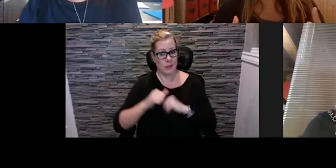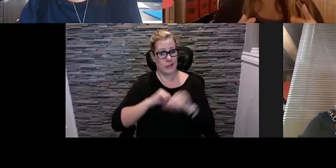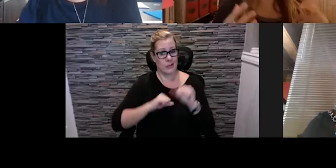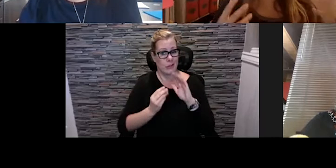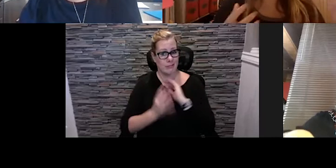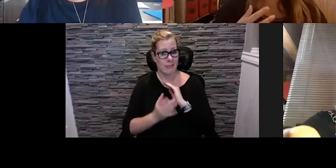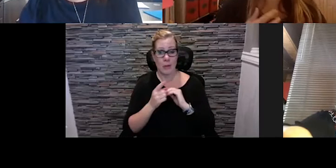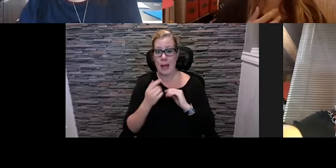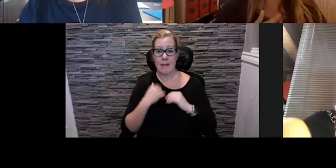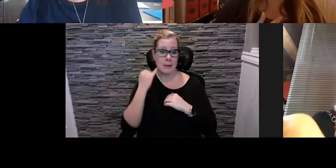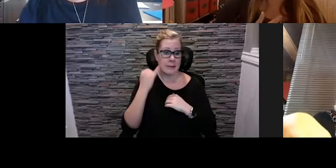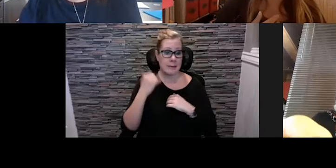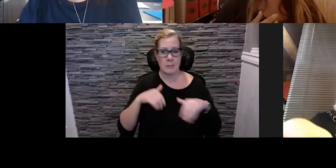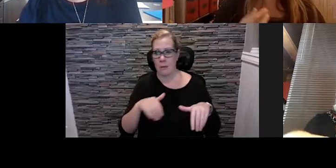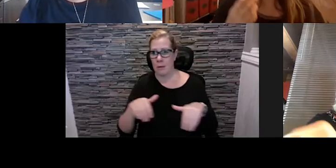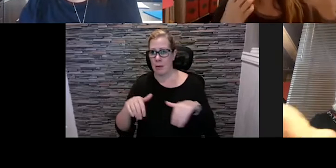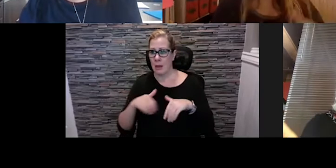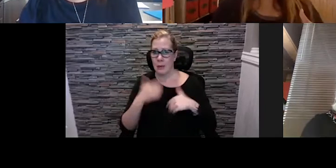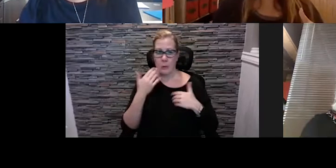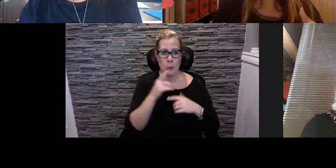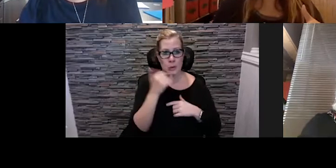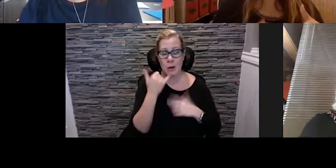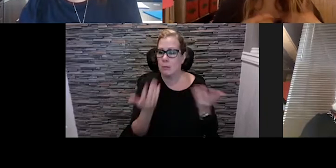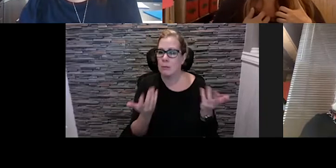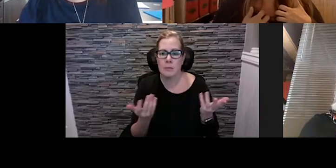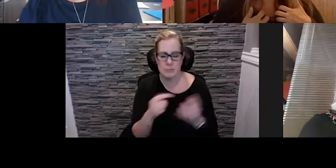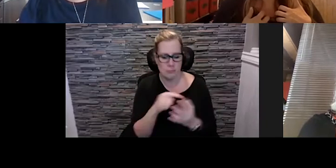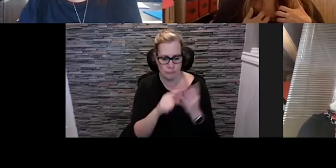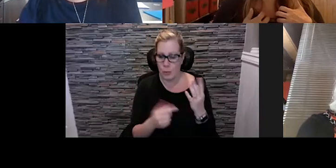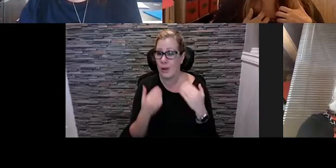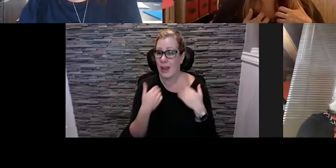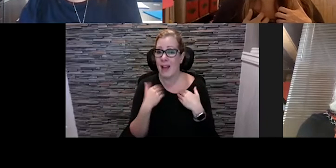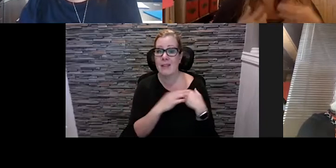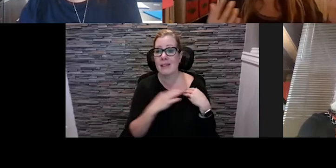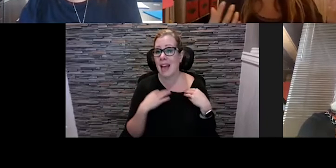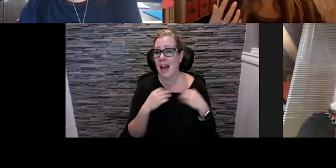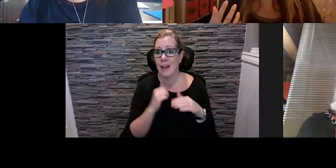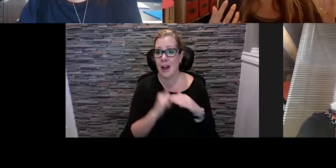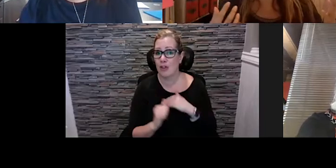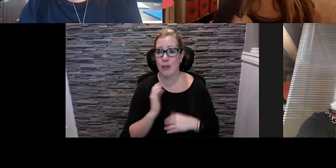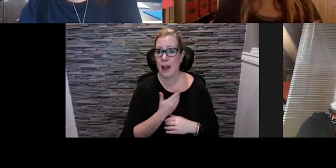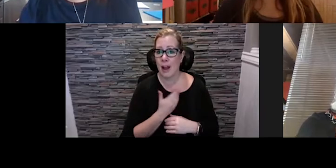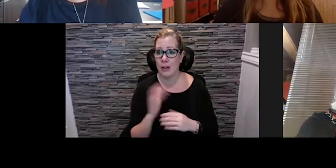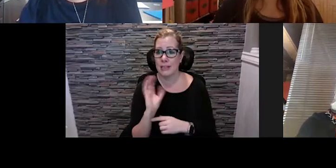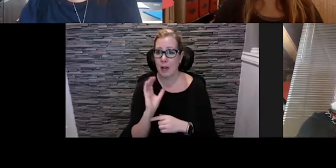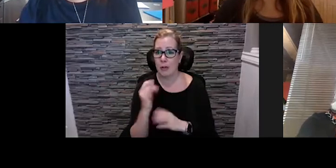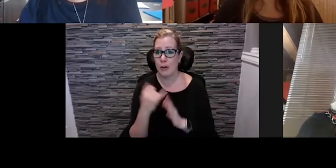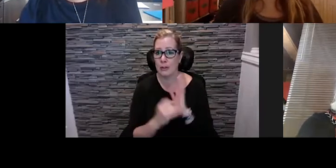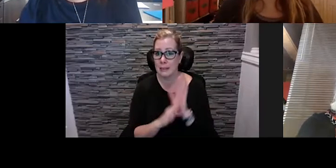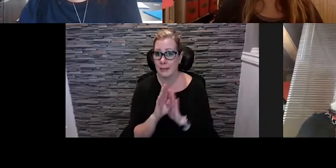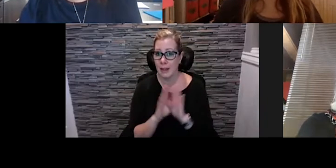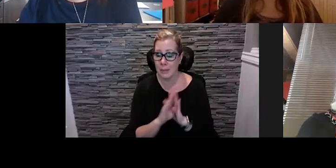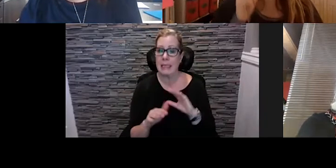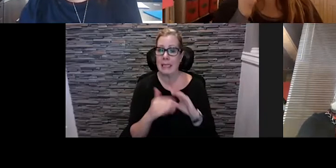but you don't know who to call we have staff at Calgary Arts Development to send us an email and we